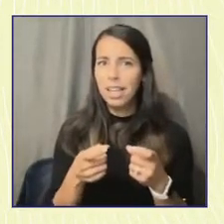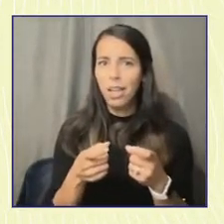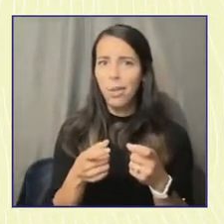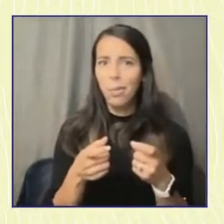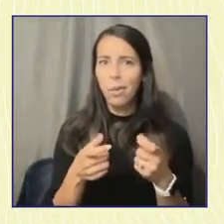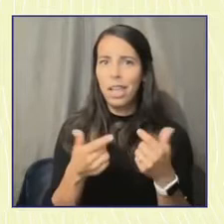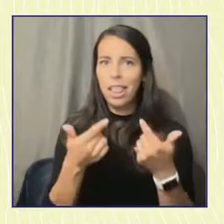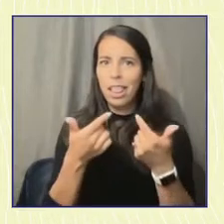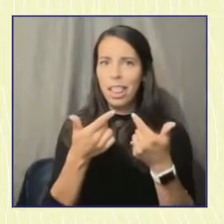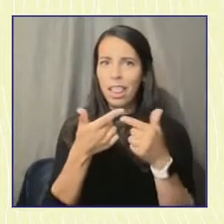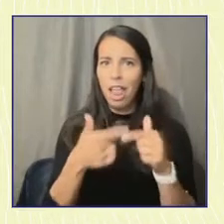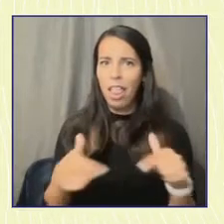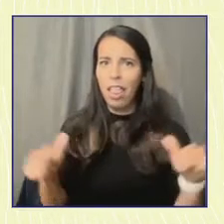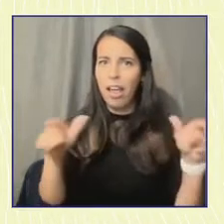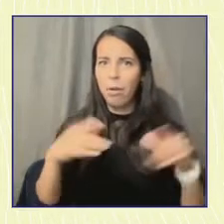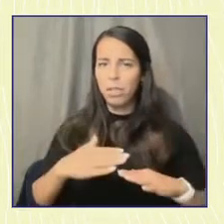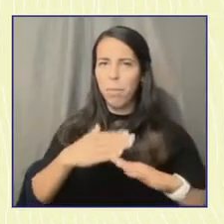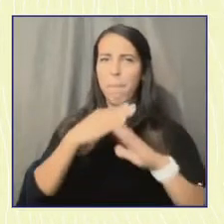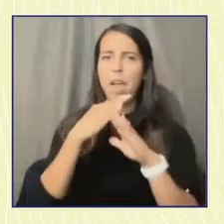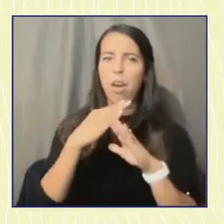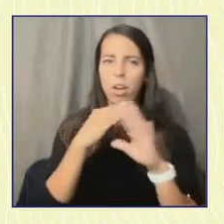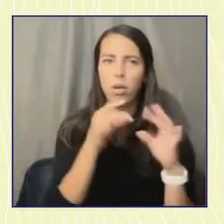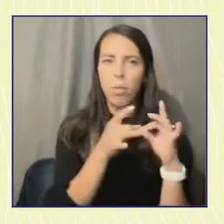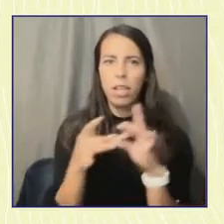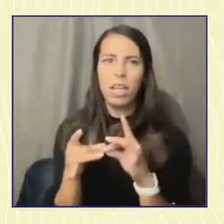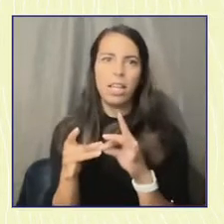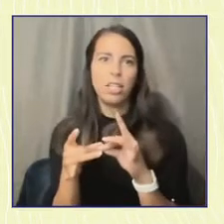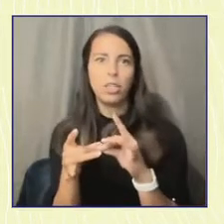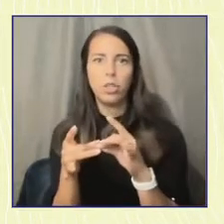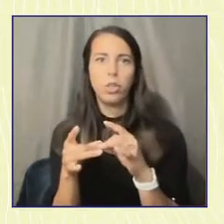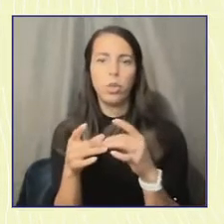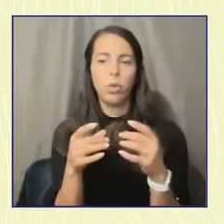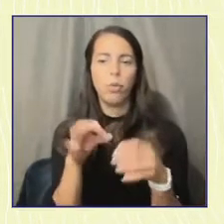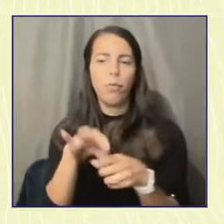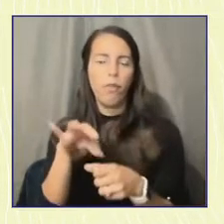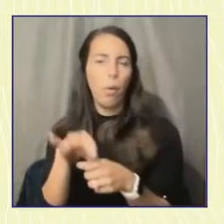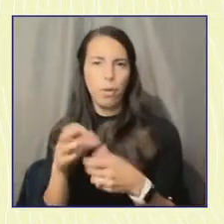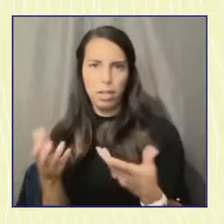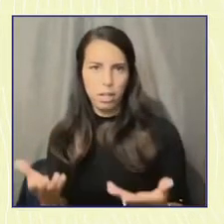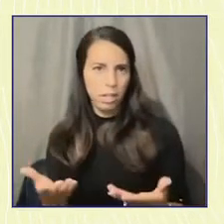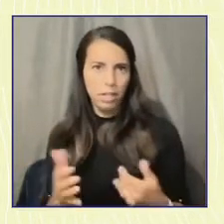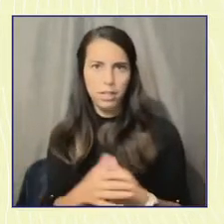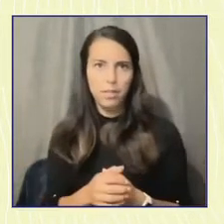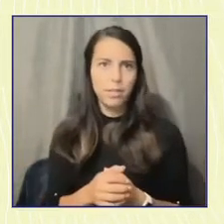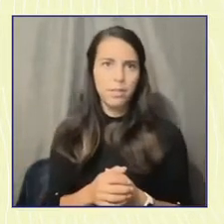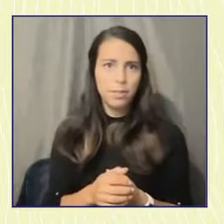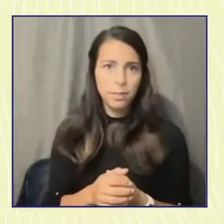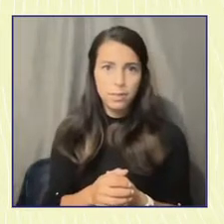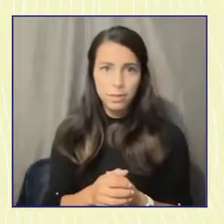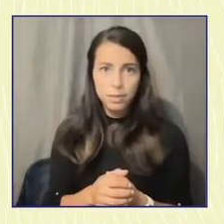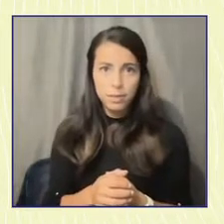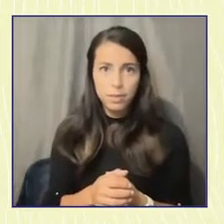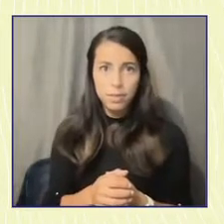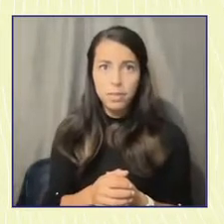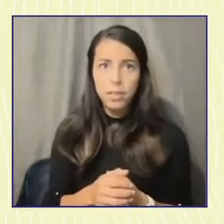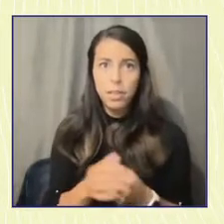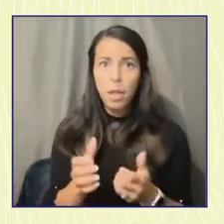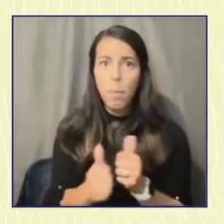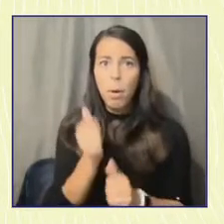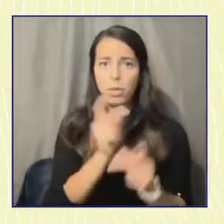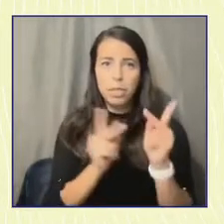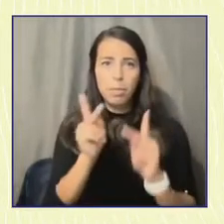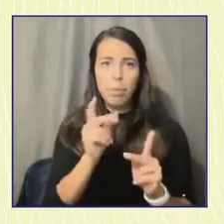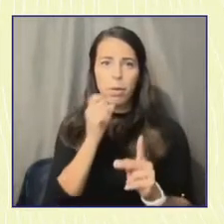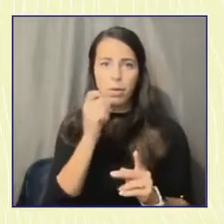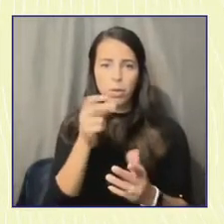registration? Cities like Miami have a large Spanish-speaking community, Spanish-speaking communities, plural, that mostly do not understand English. How do